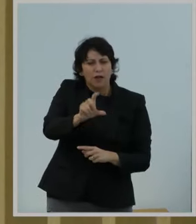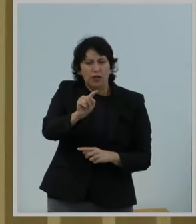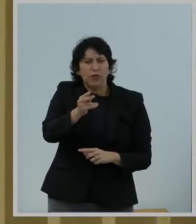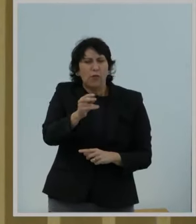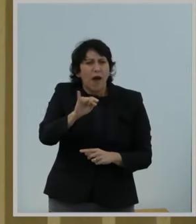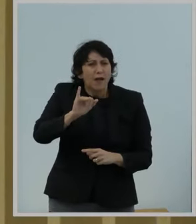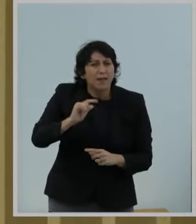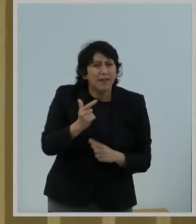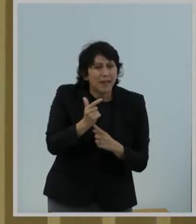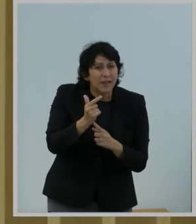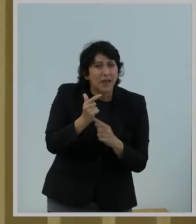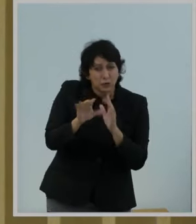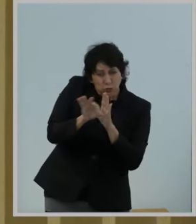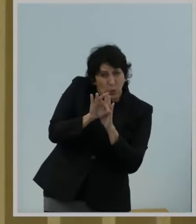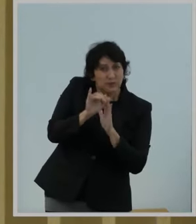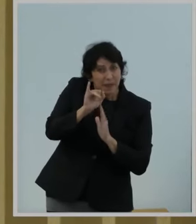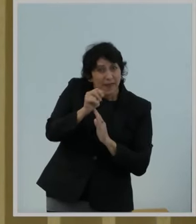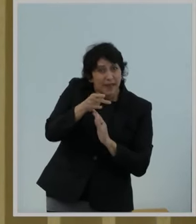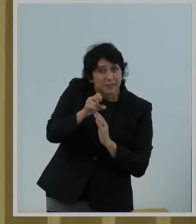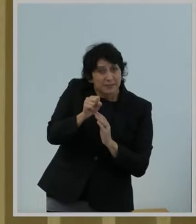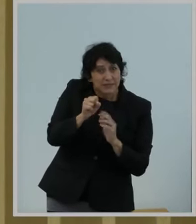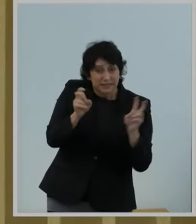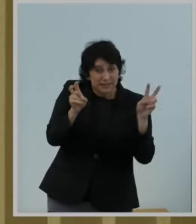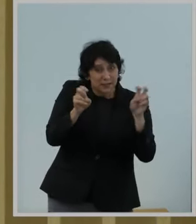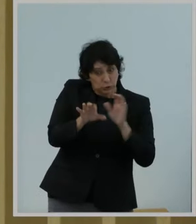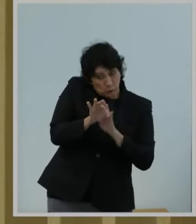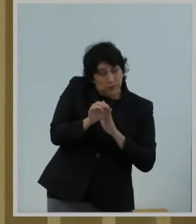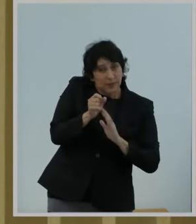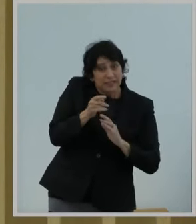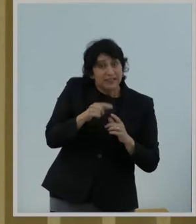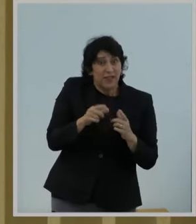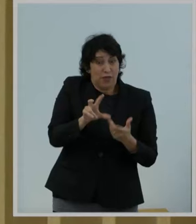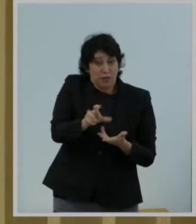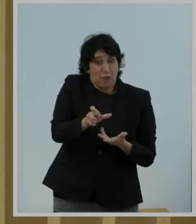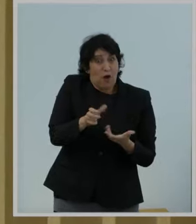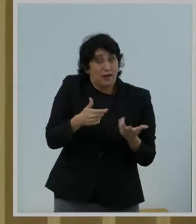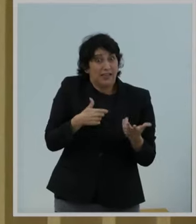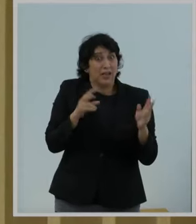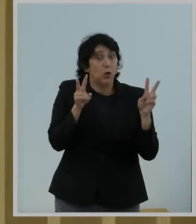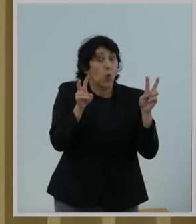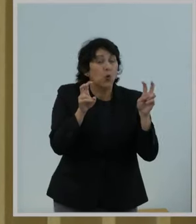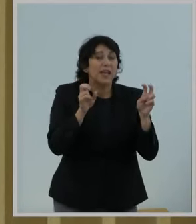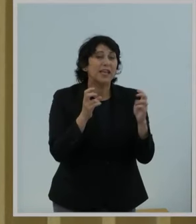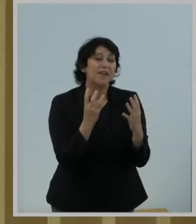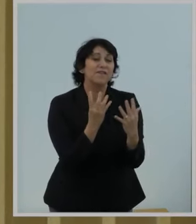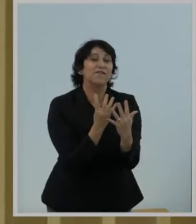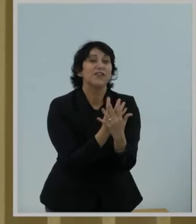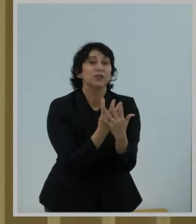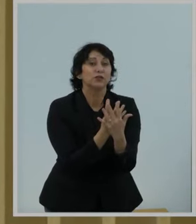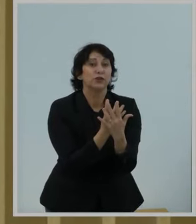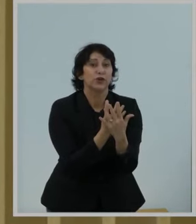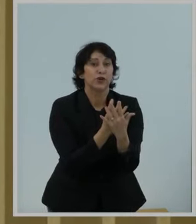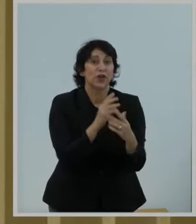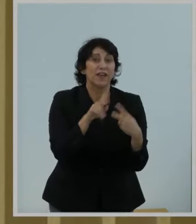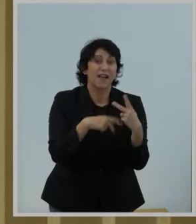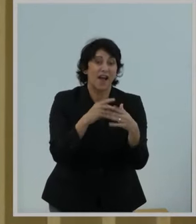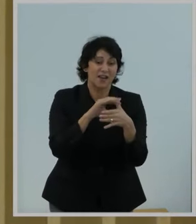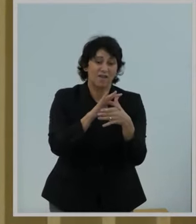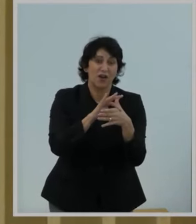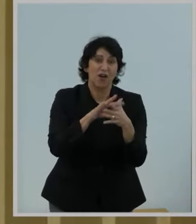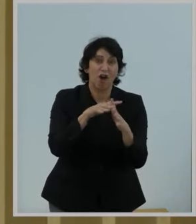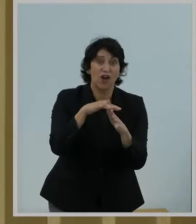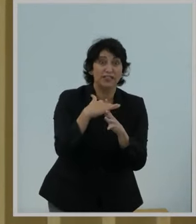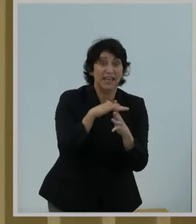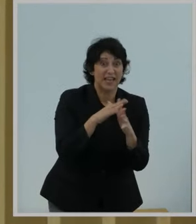chosen by the ISP, unquote. And even the, quote, filtering of content into fast